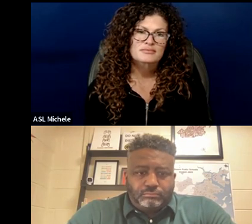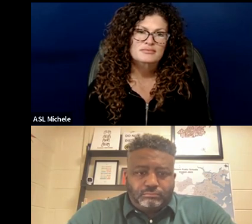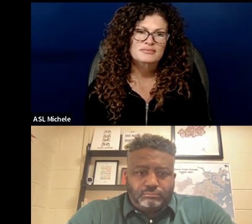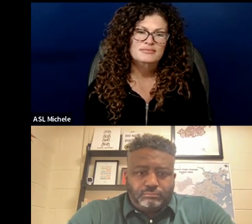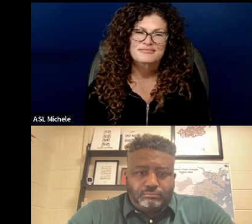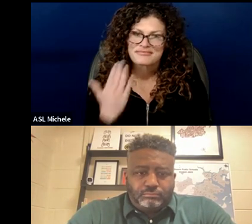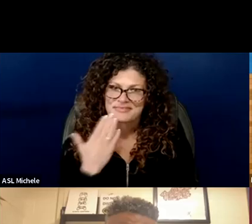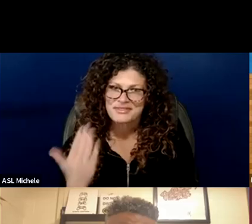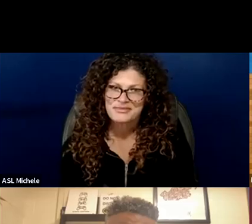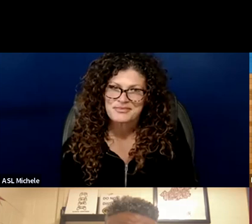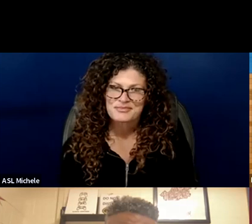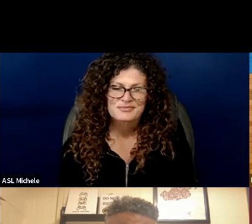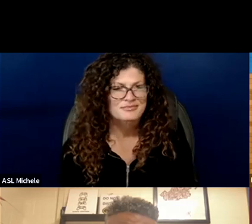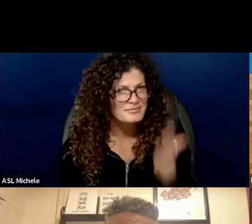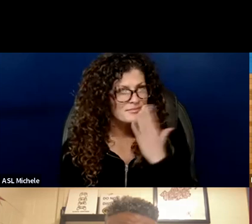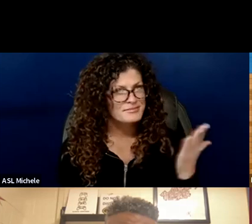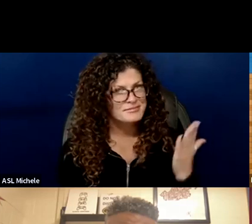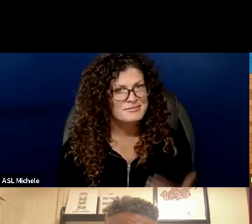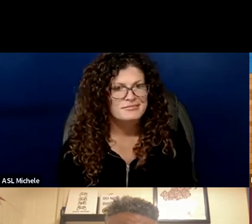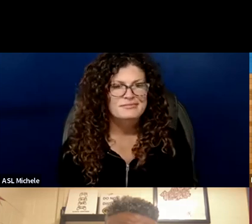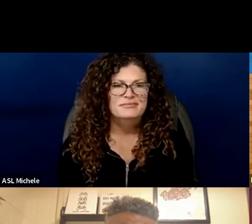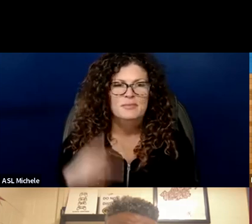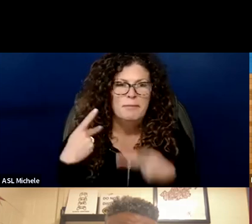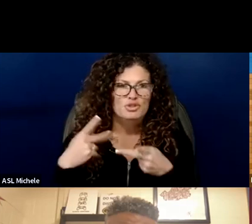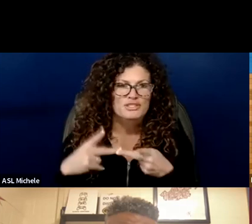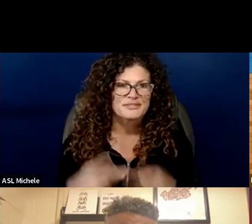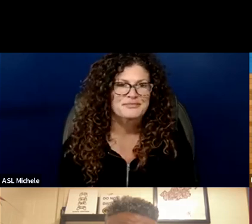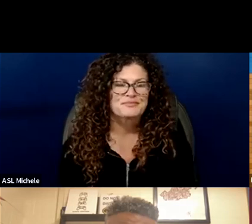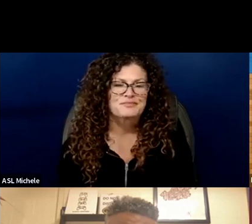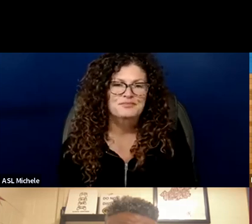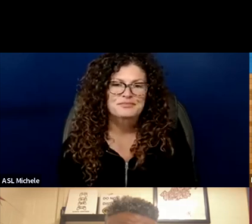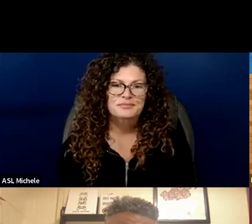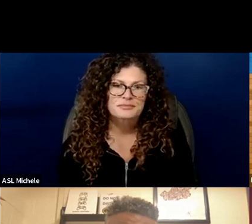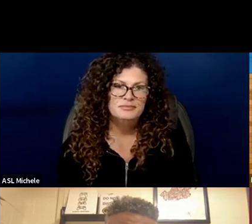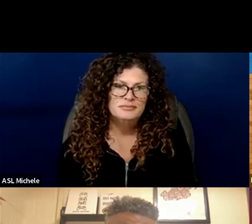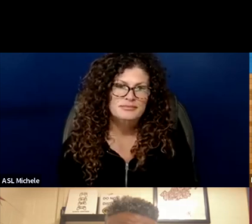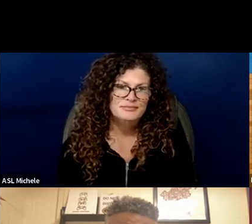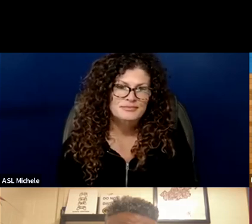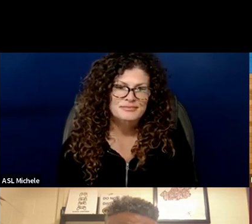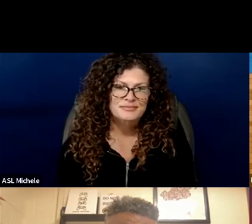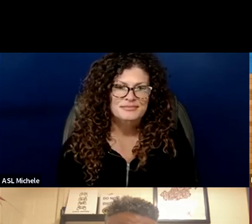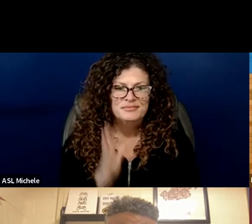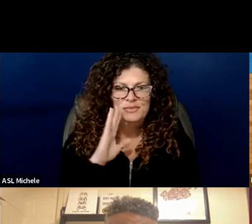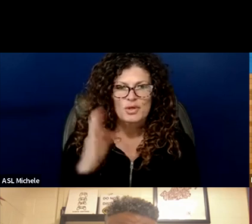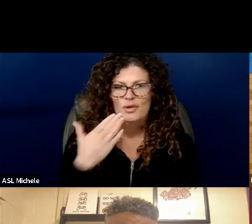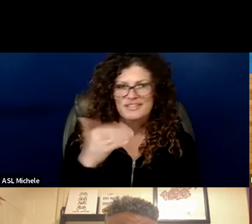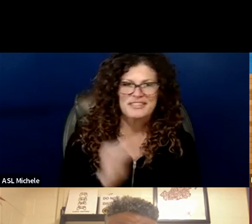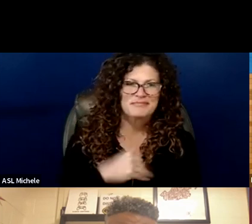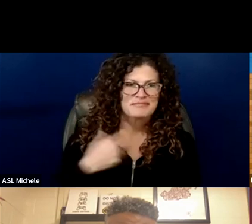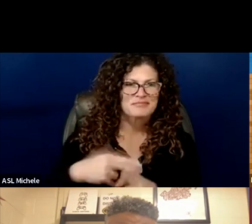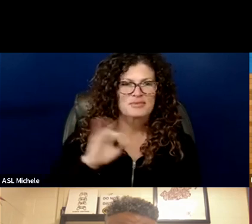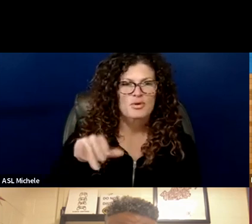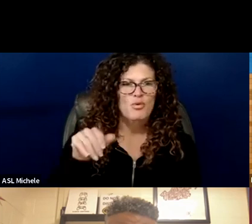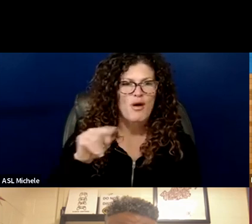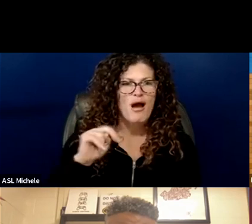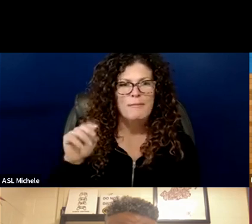thank you very much and a portuguese interpreter please thank you good evening everyone this is one of